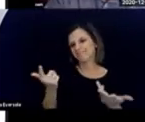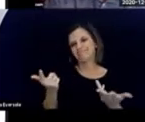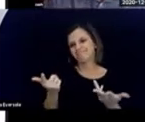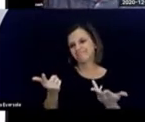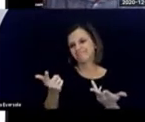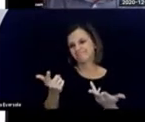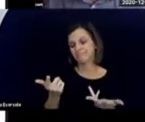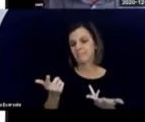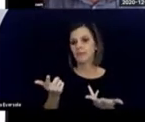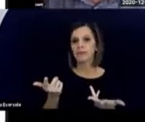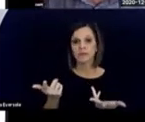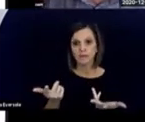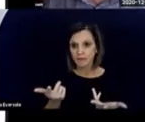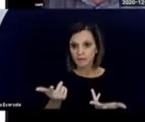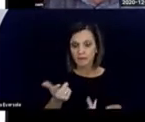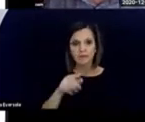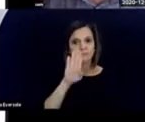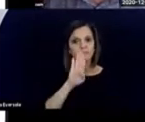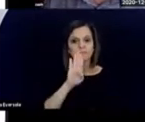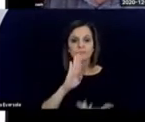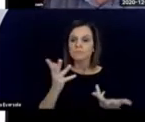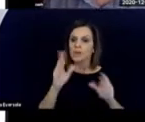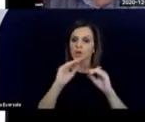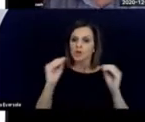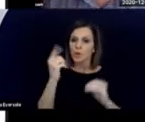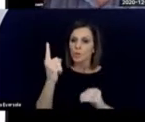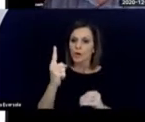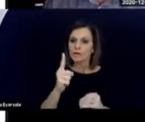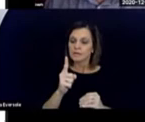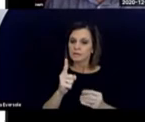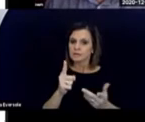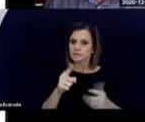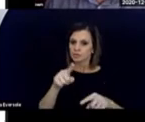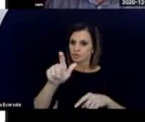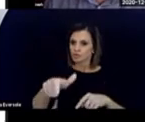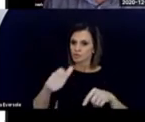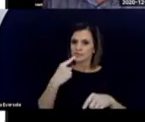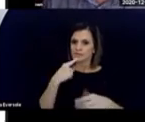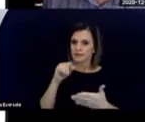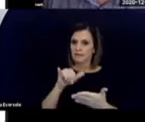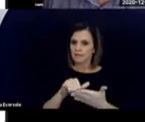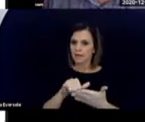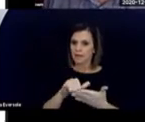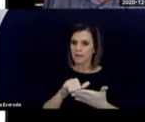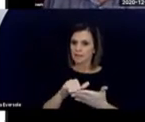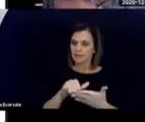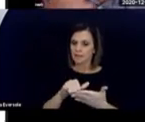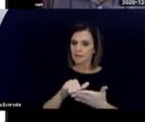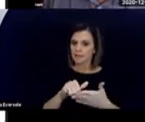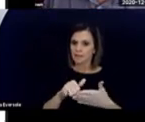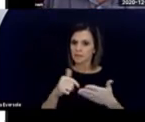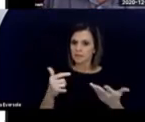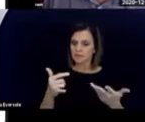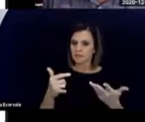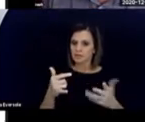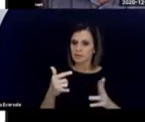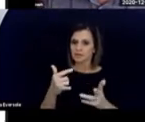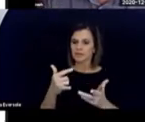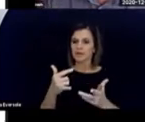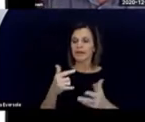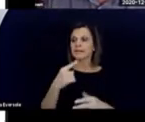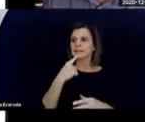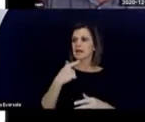hearing aids would be helpful. And nobody is in a position to say that from a basis of